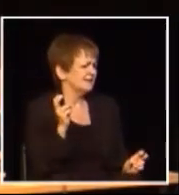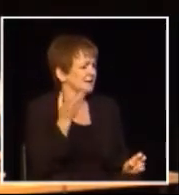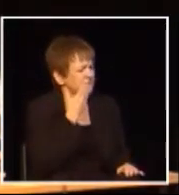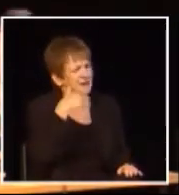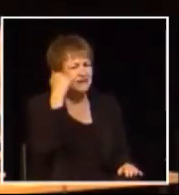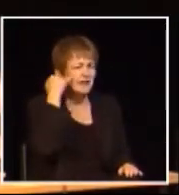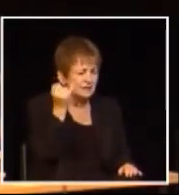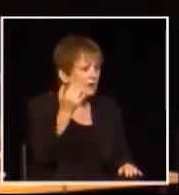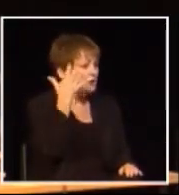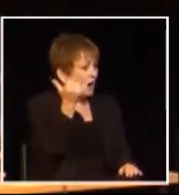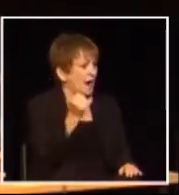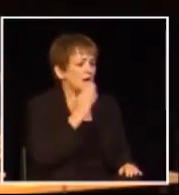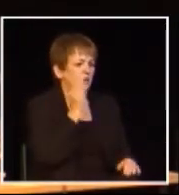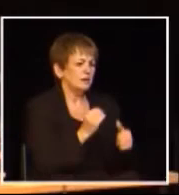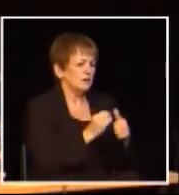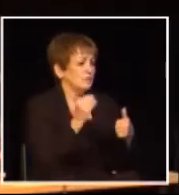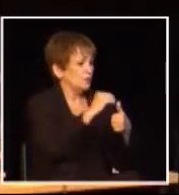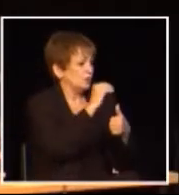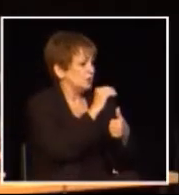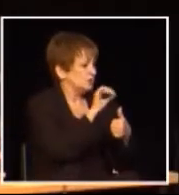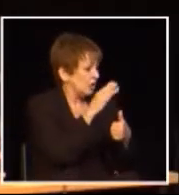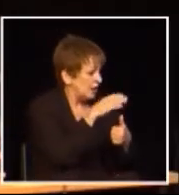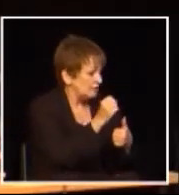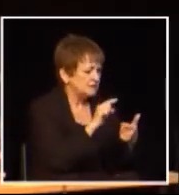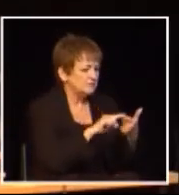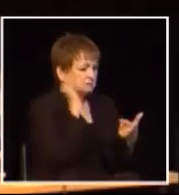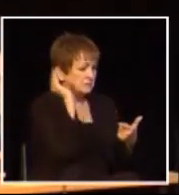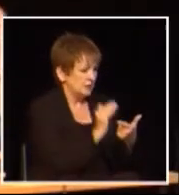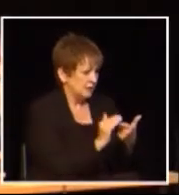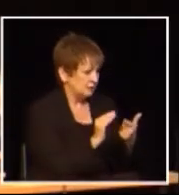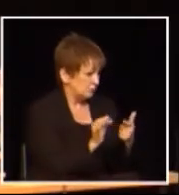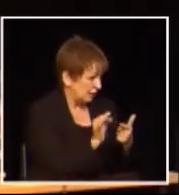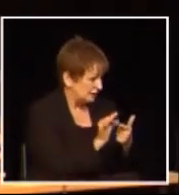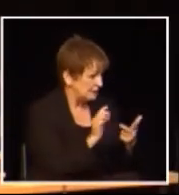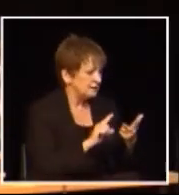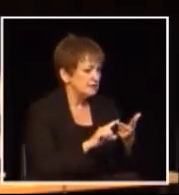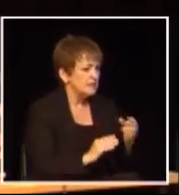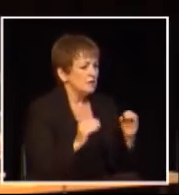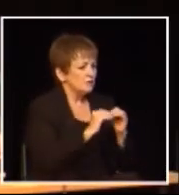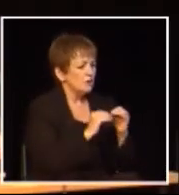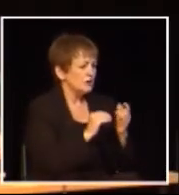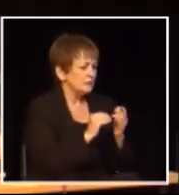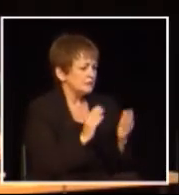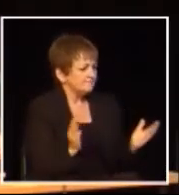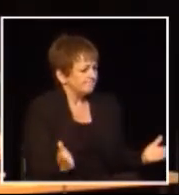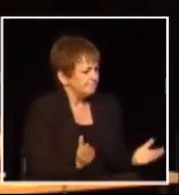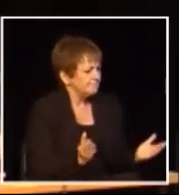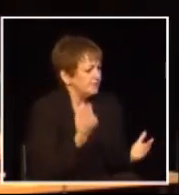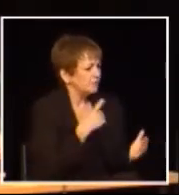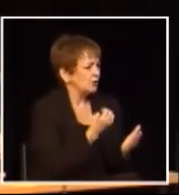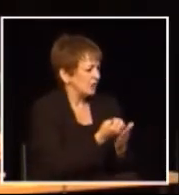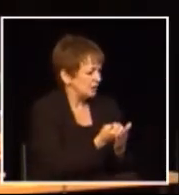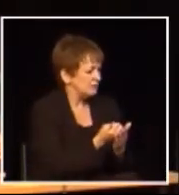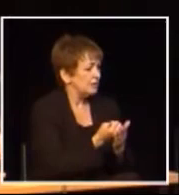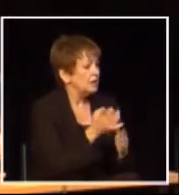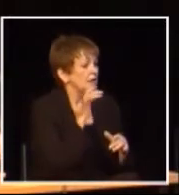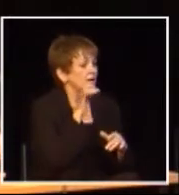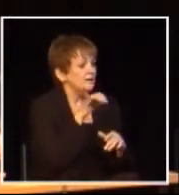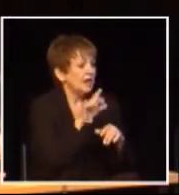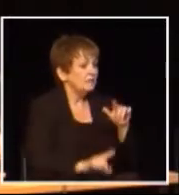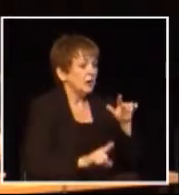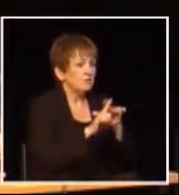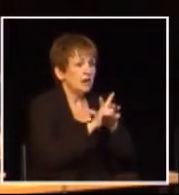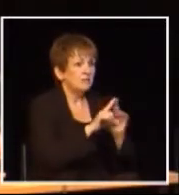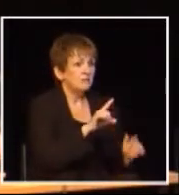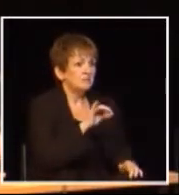but it was the best thing we could do it was going to create jobs and it was going to lower prices and stimulate the economy when the HST came